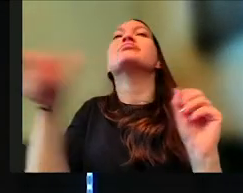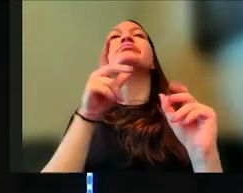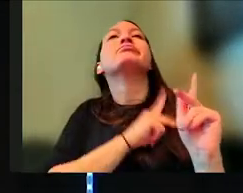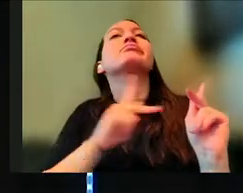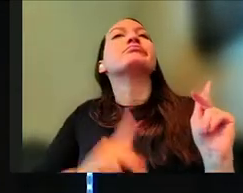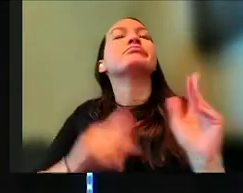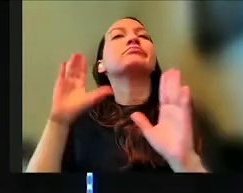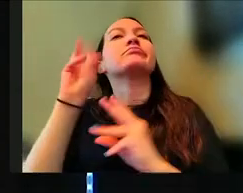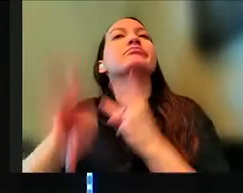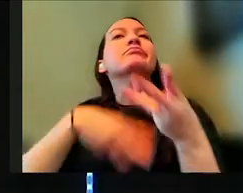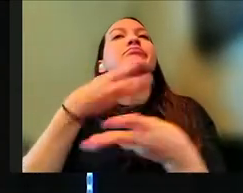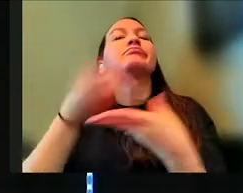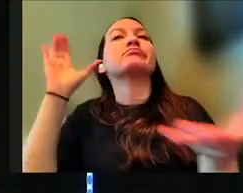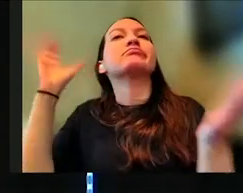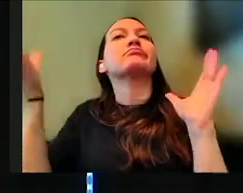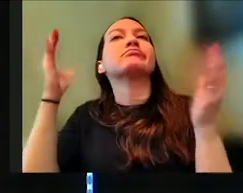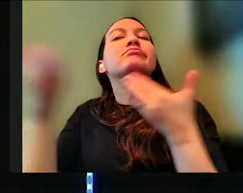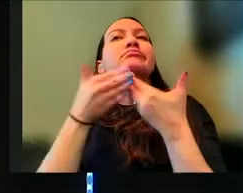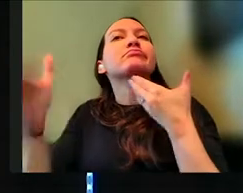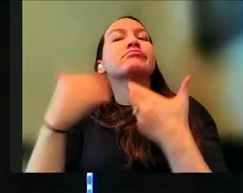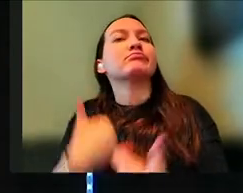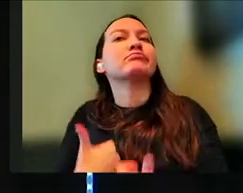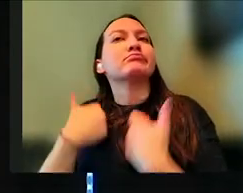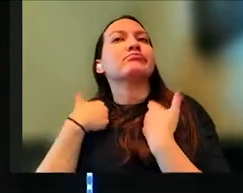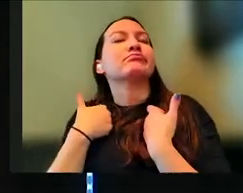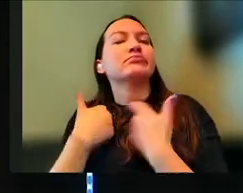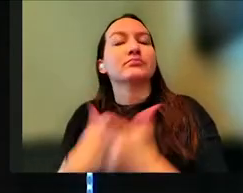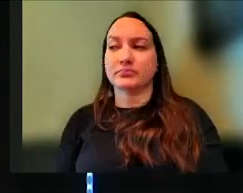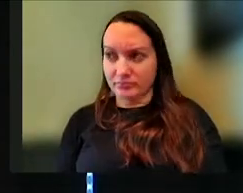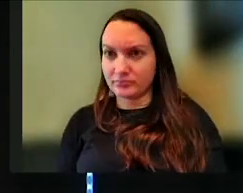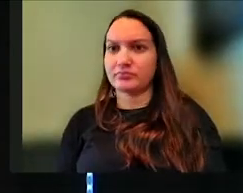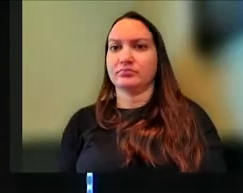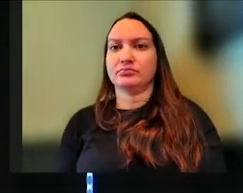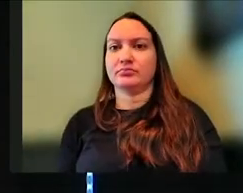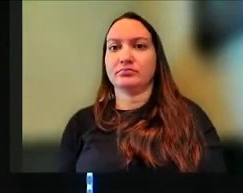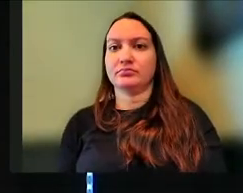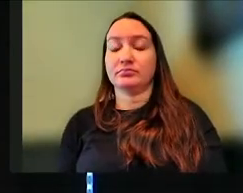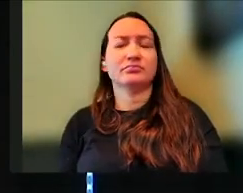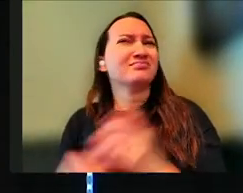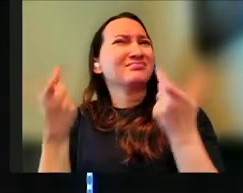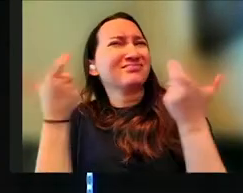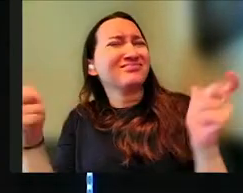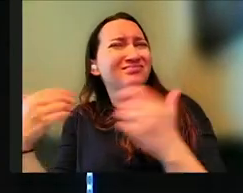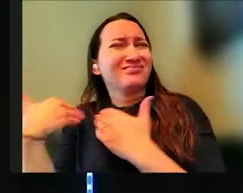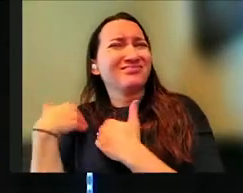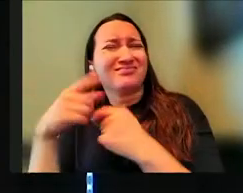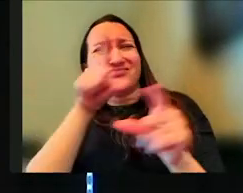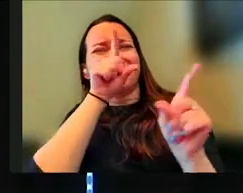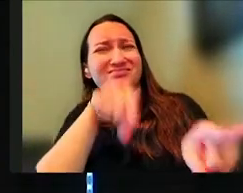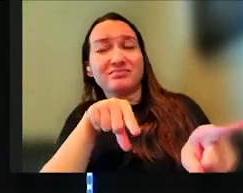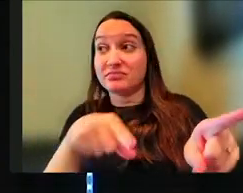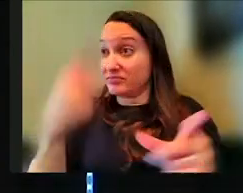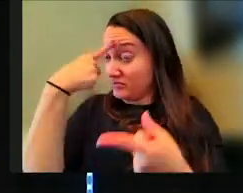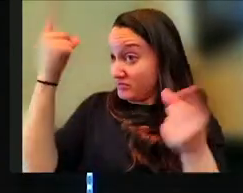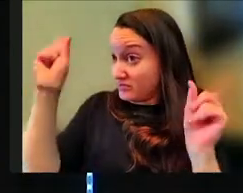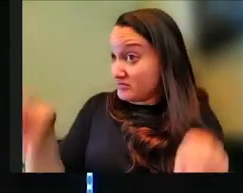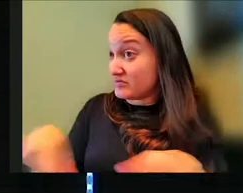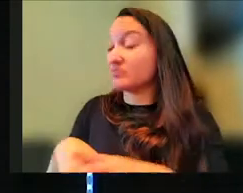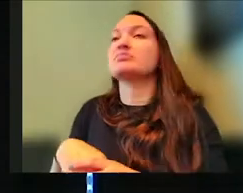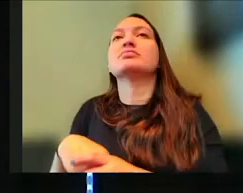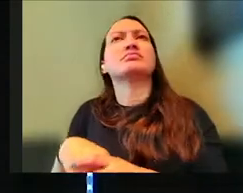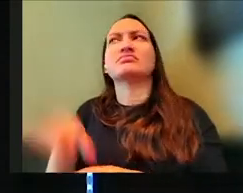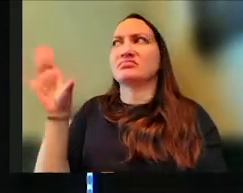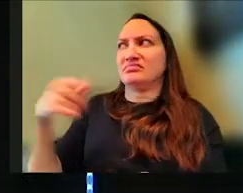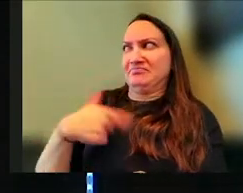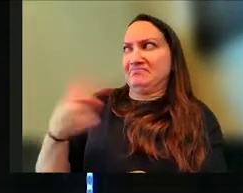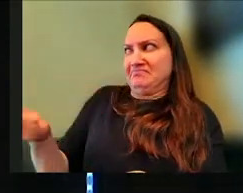be compared to you for the rest of your life. This is a huge response from God, amen? Solomon's like, hey, just want